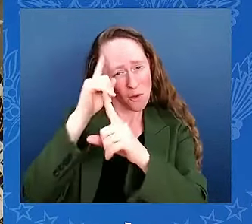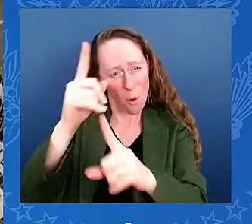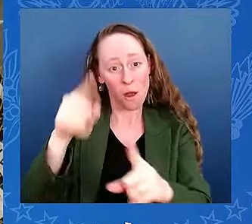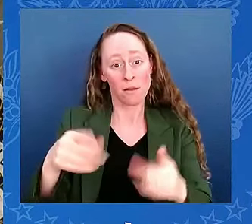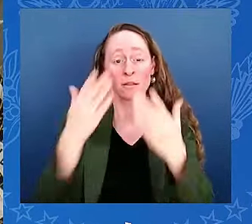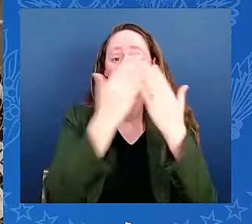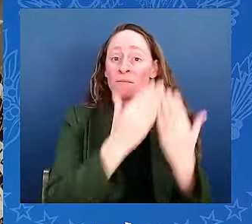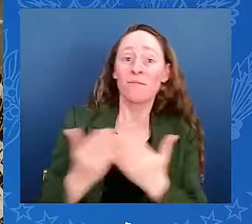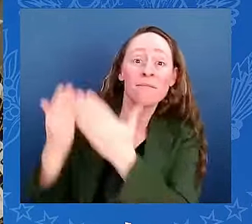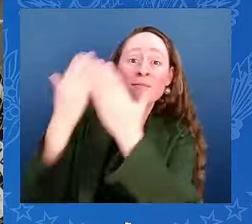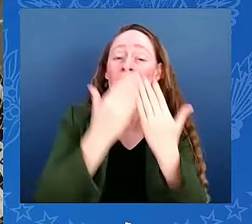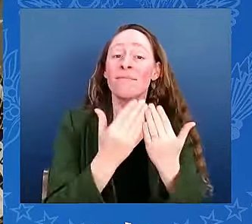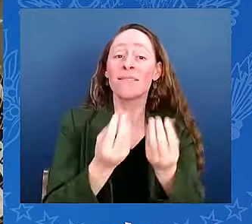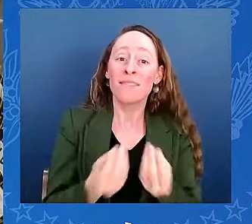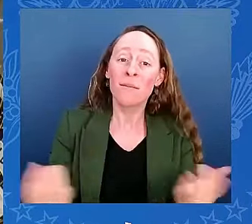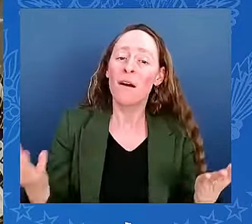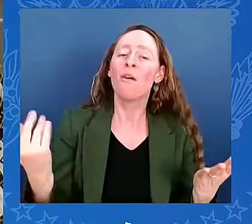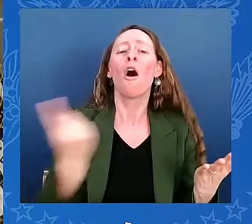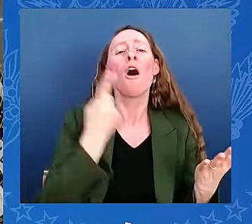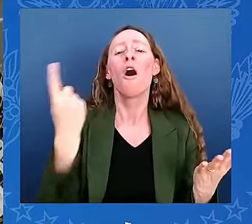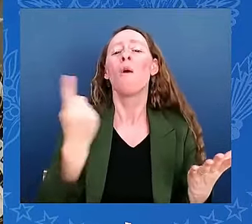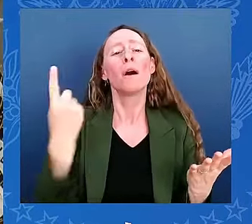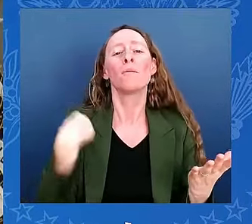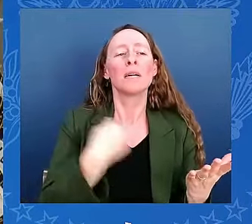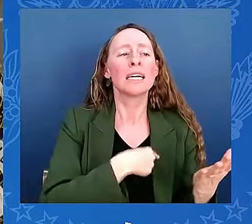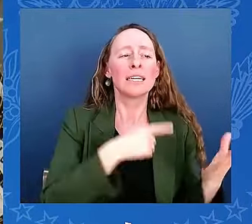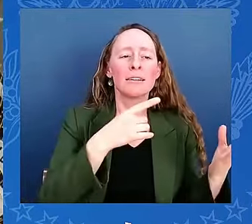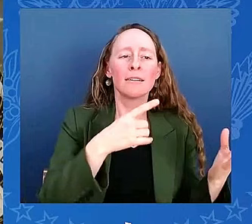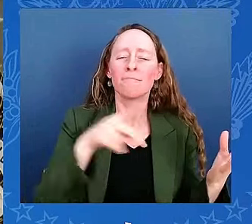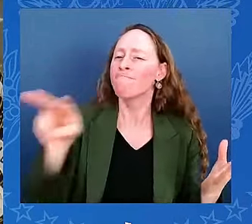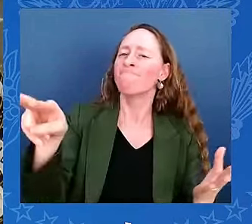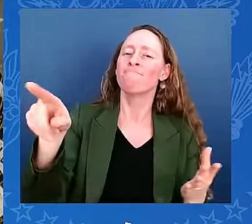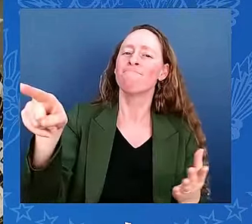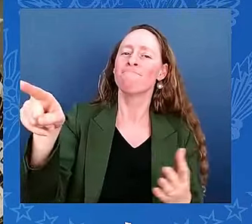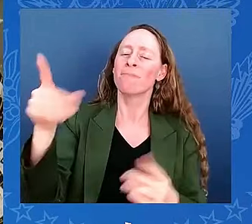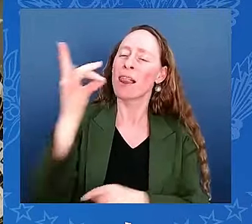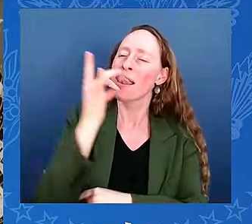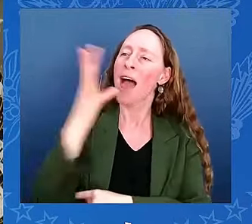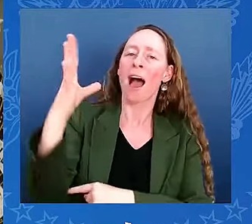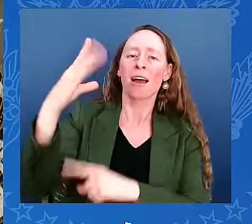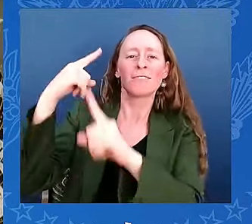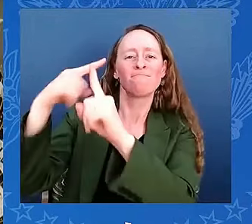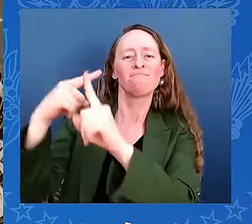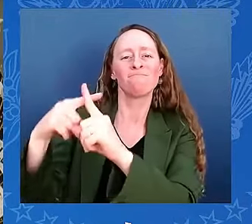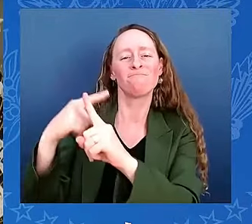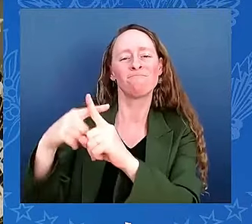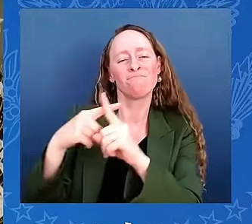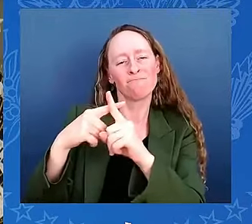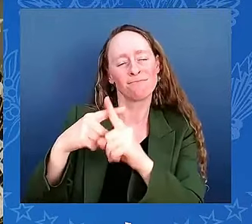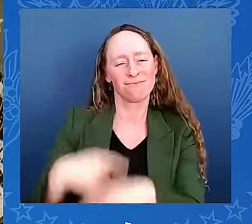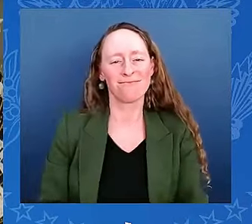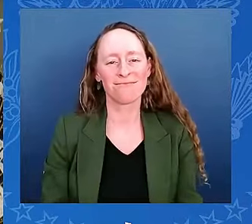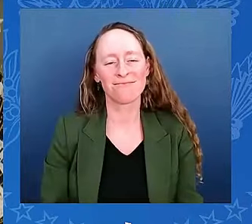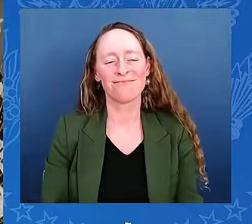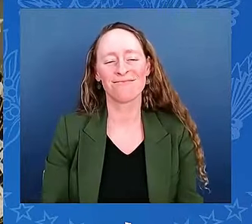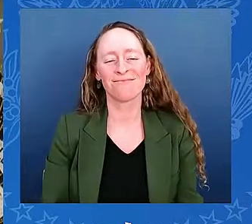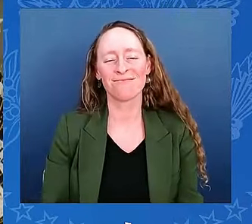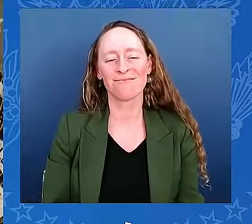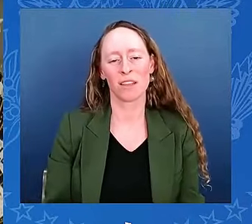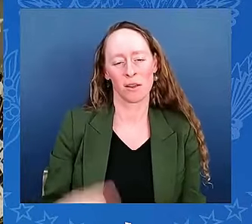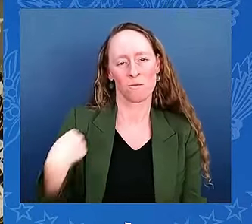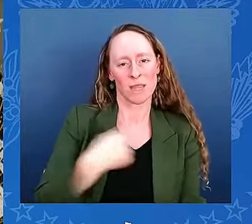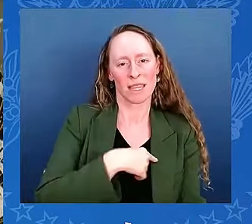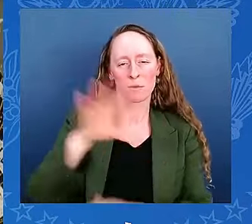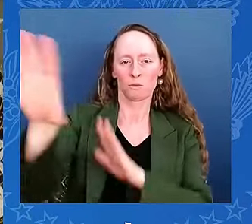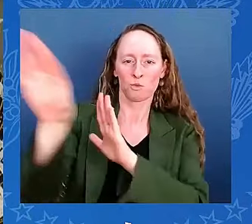bring. Whatever the future may bring. It is our light and our fierce commitment to one